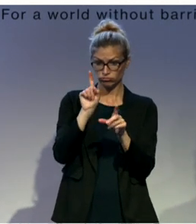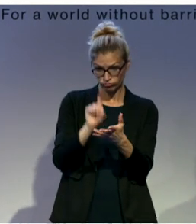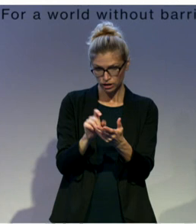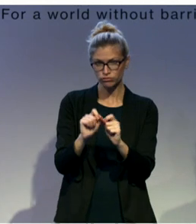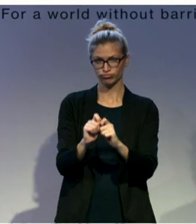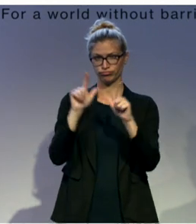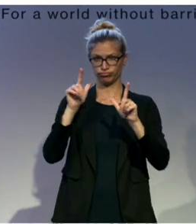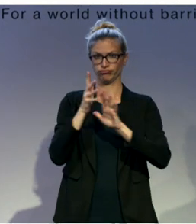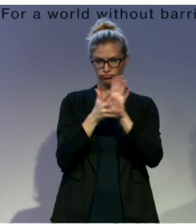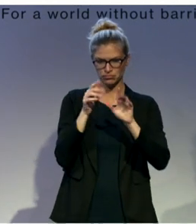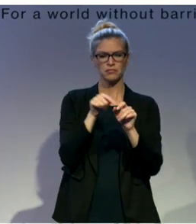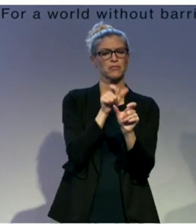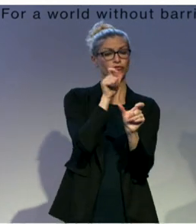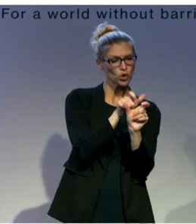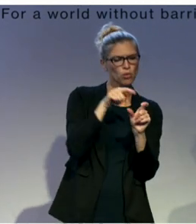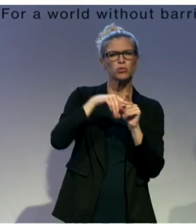the term.